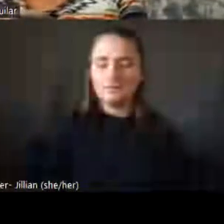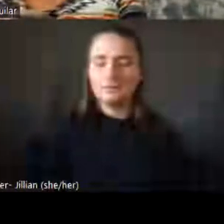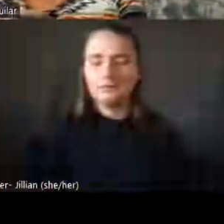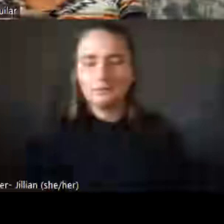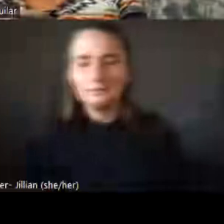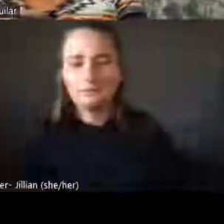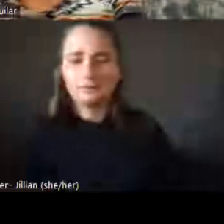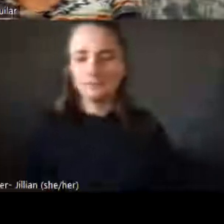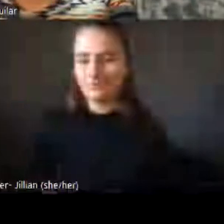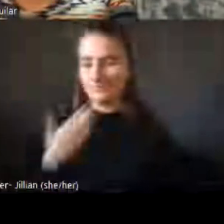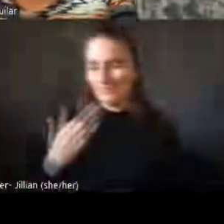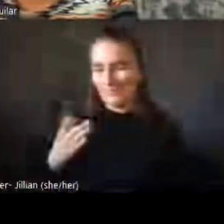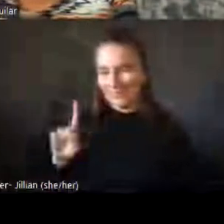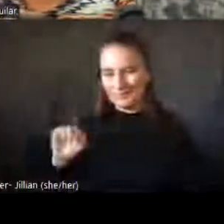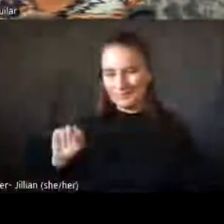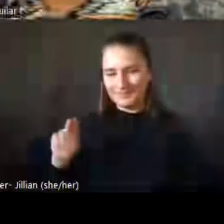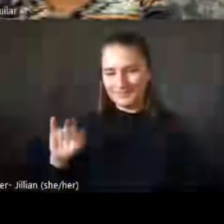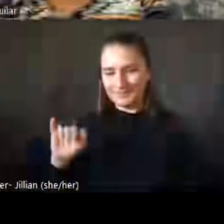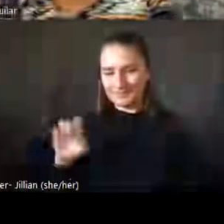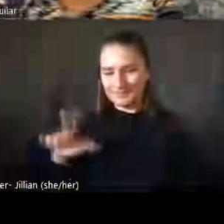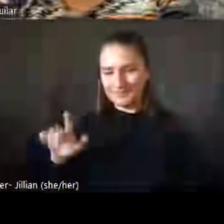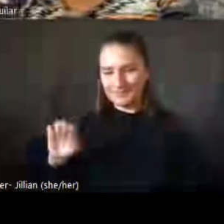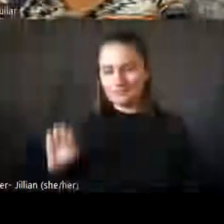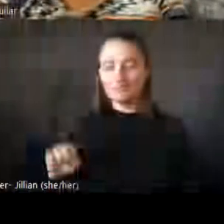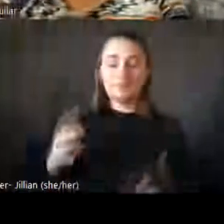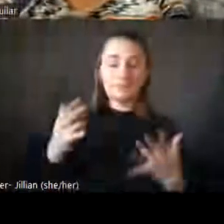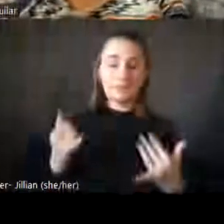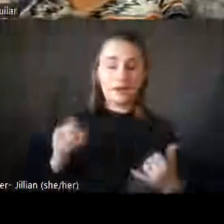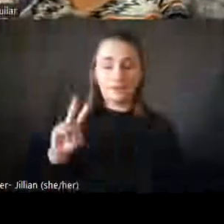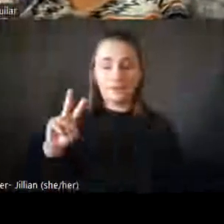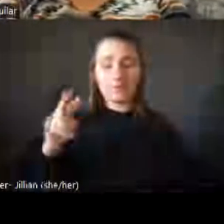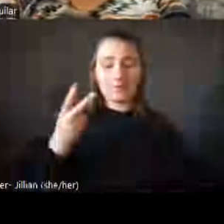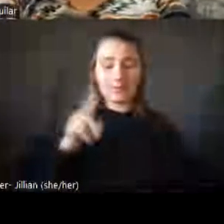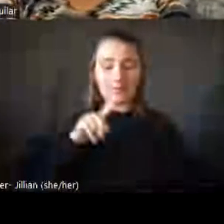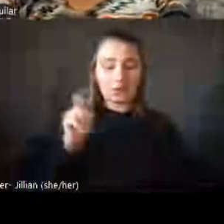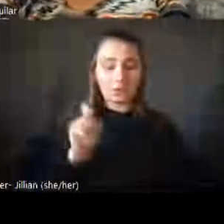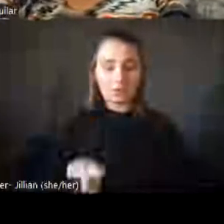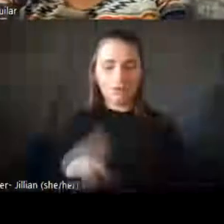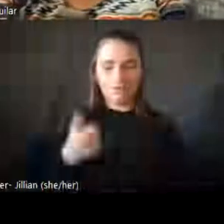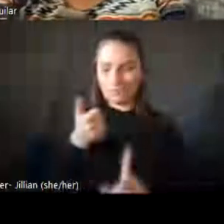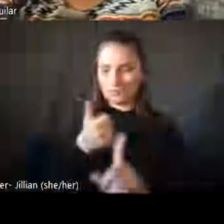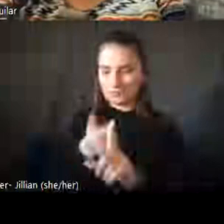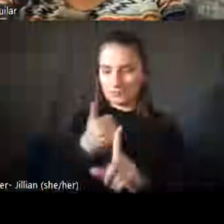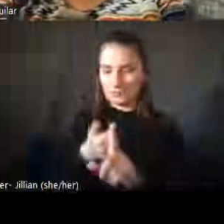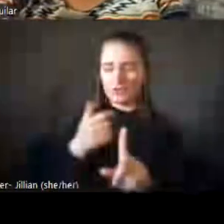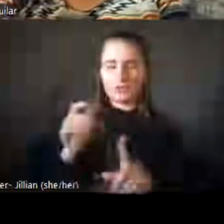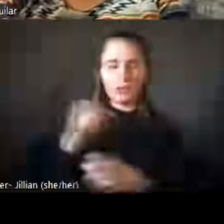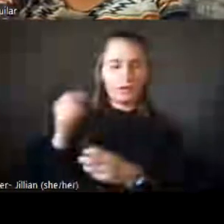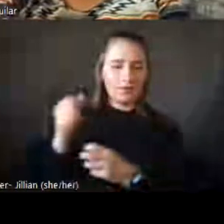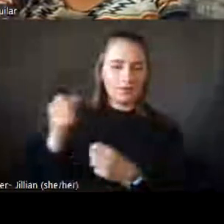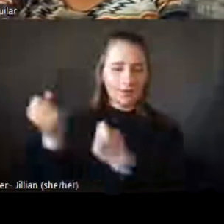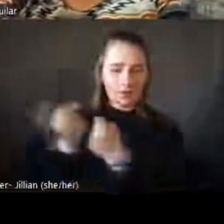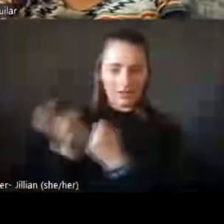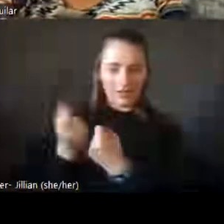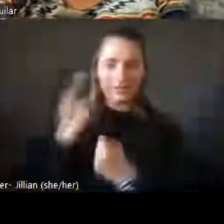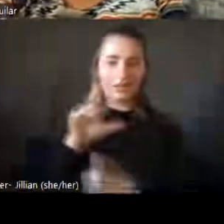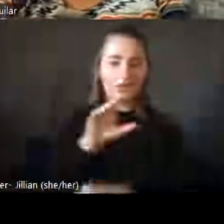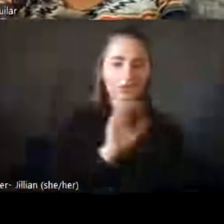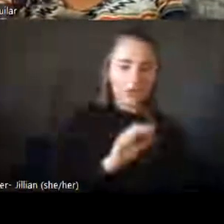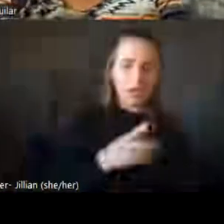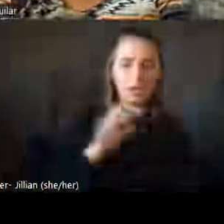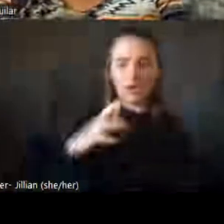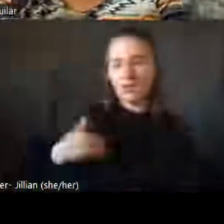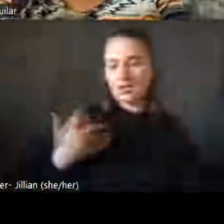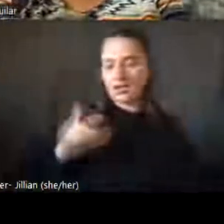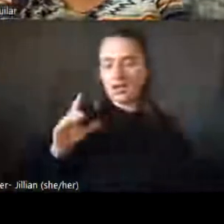Thank you, Danielle. Now we lead into our second question. As an advocate for your child or young adult living with a disability or